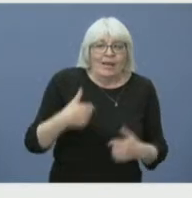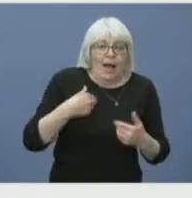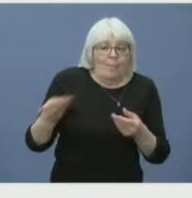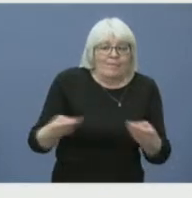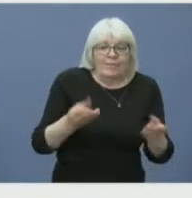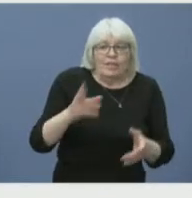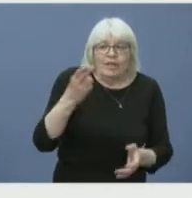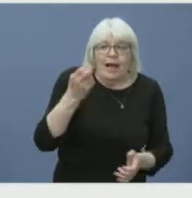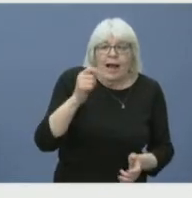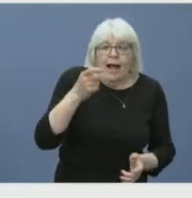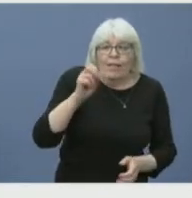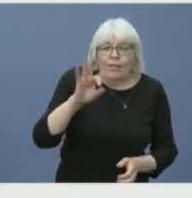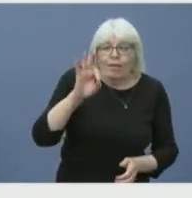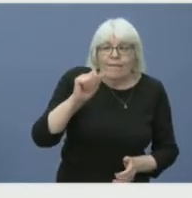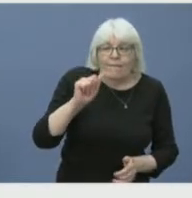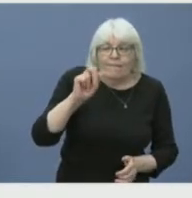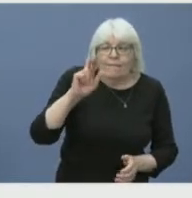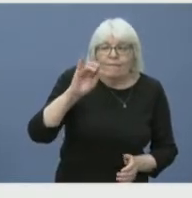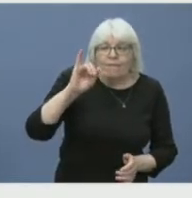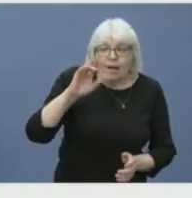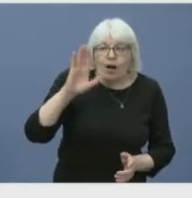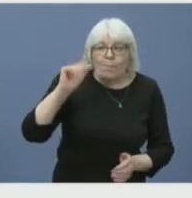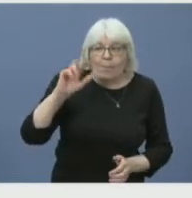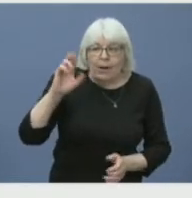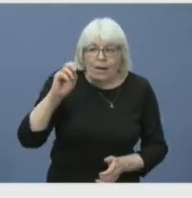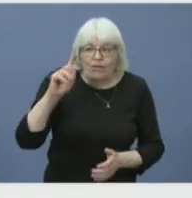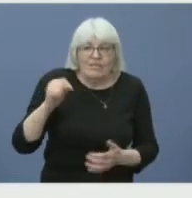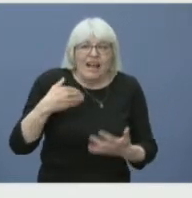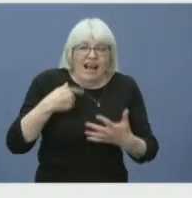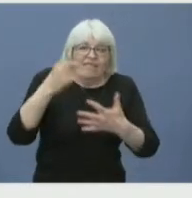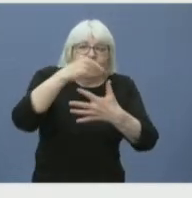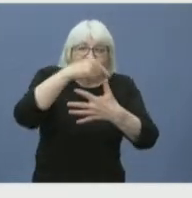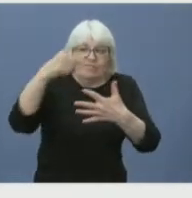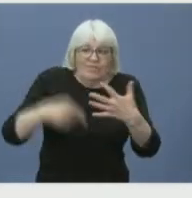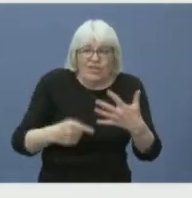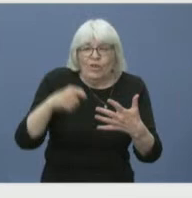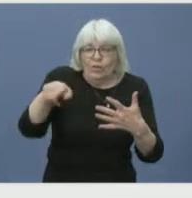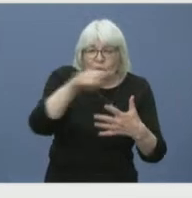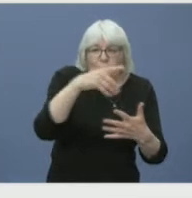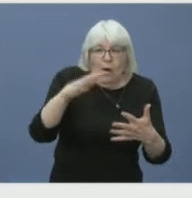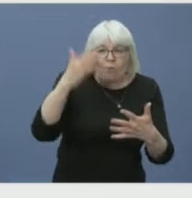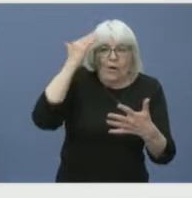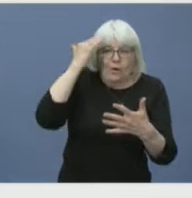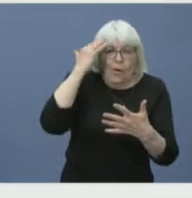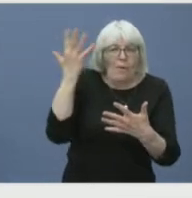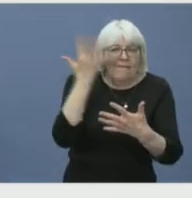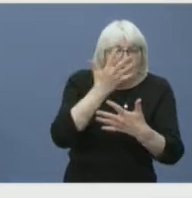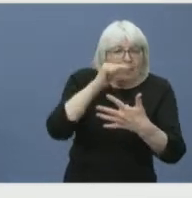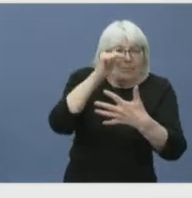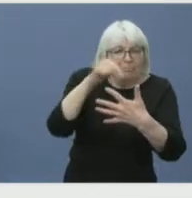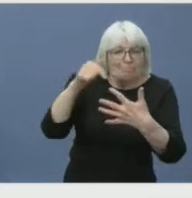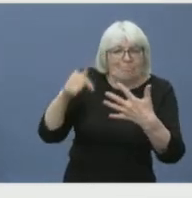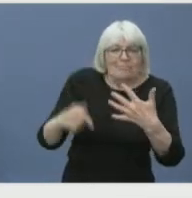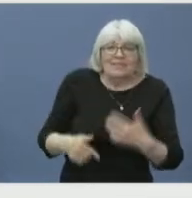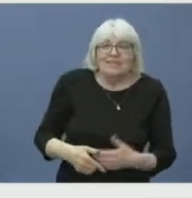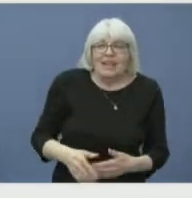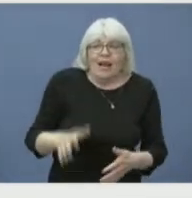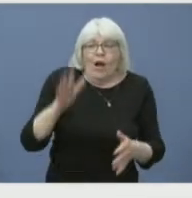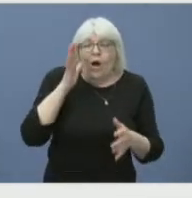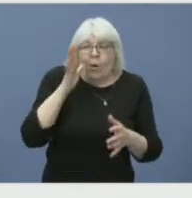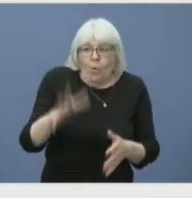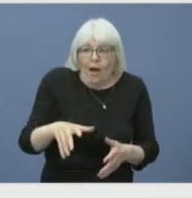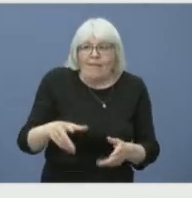Once again, we have a cast of familiar faces who will provide an update on the response, and we thank them for making the time to speak with us today.